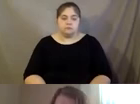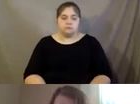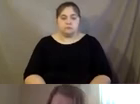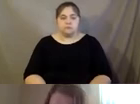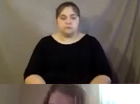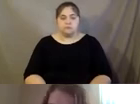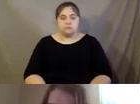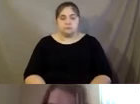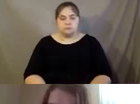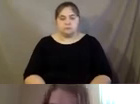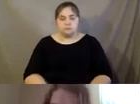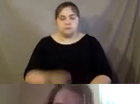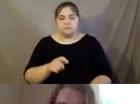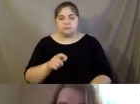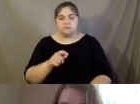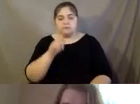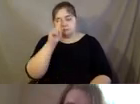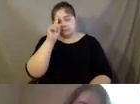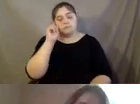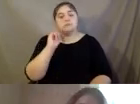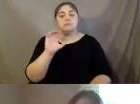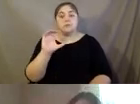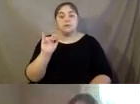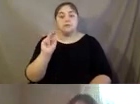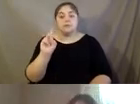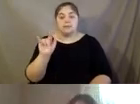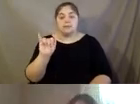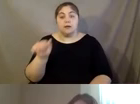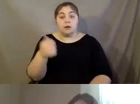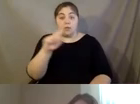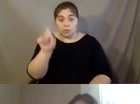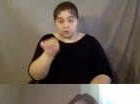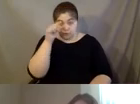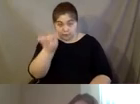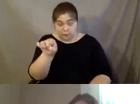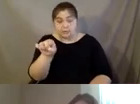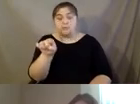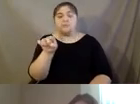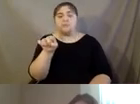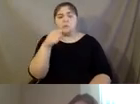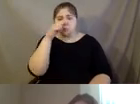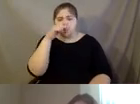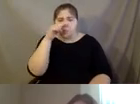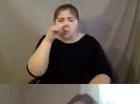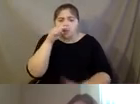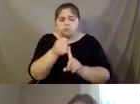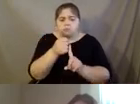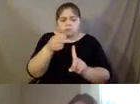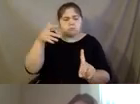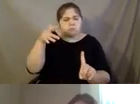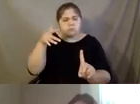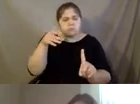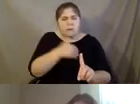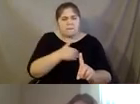I have to unmute myself. Sorry. Cindy, another one for you. Can Cynthia expand more on the membership fee referred to